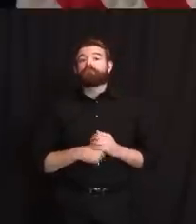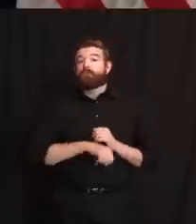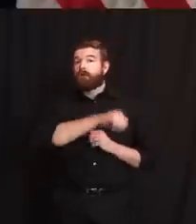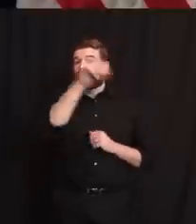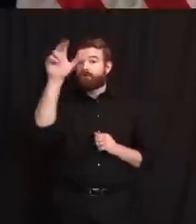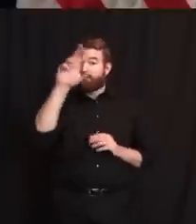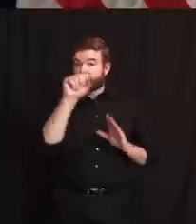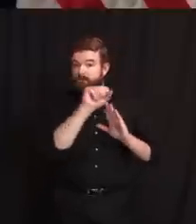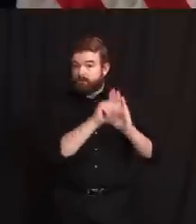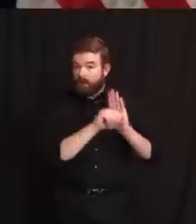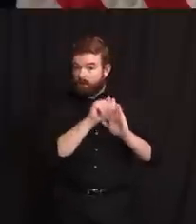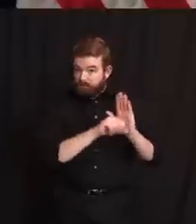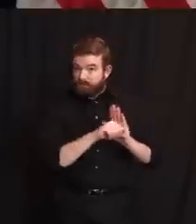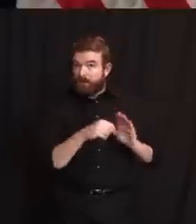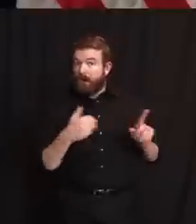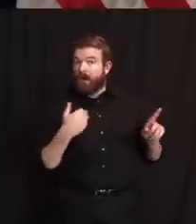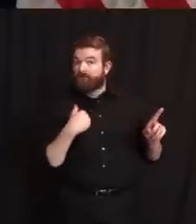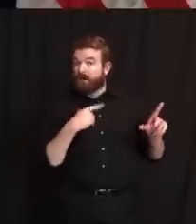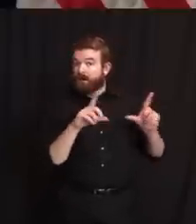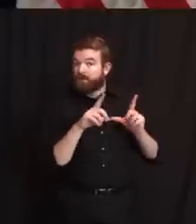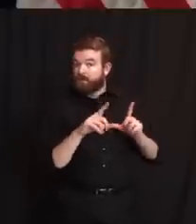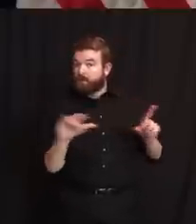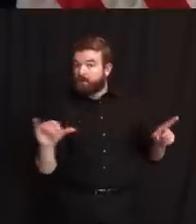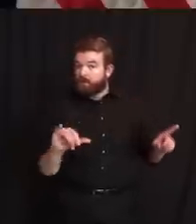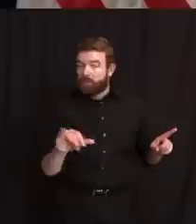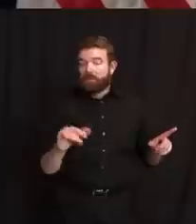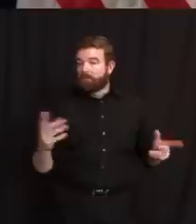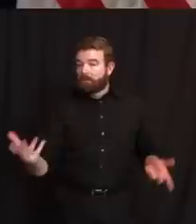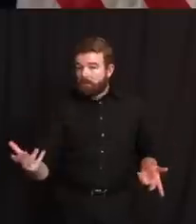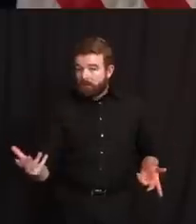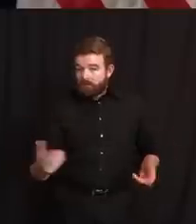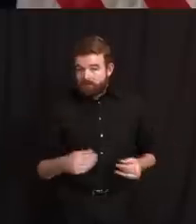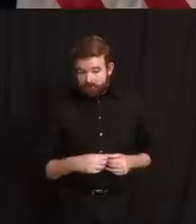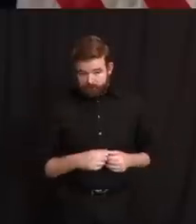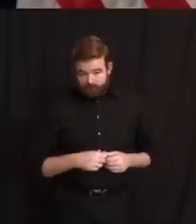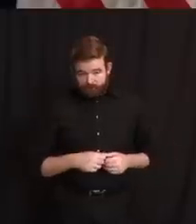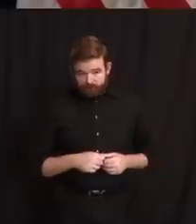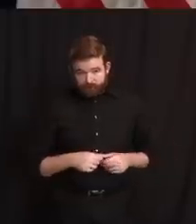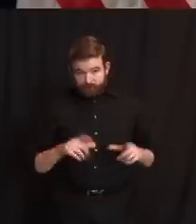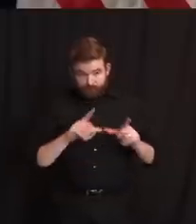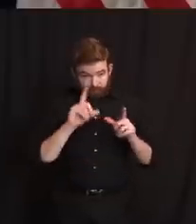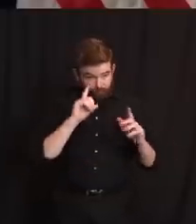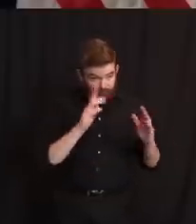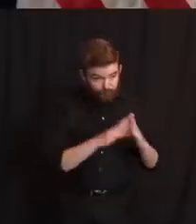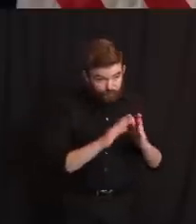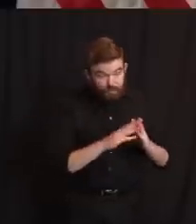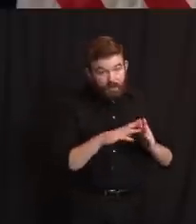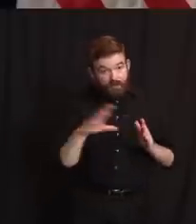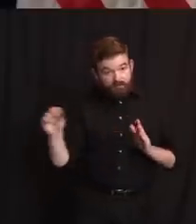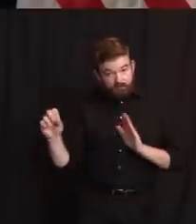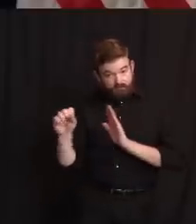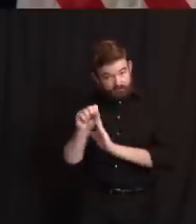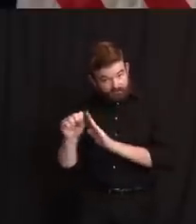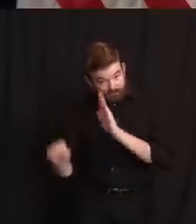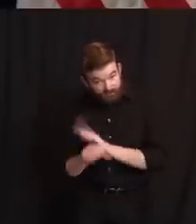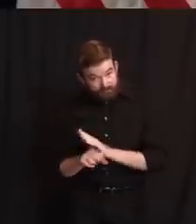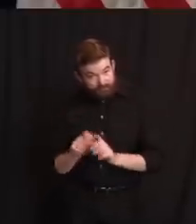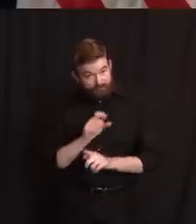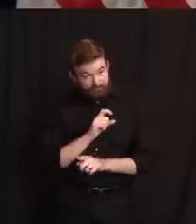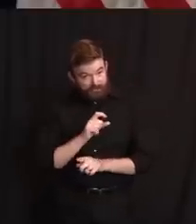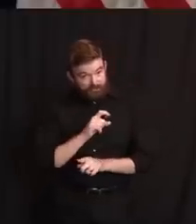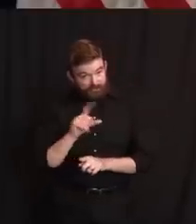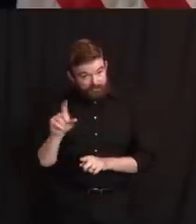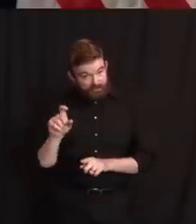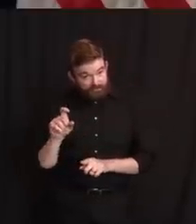And would licensing apply to municipal and state police? Finally, how soon would licensing